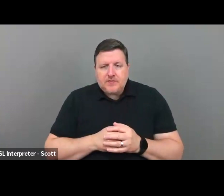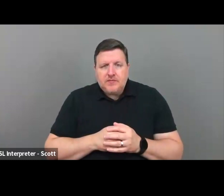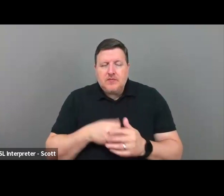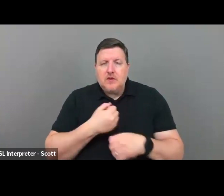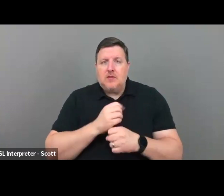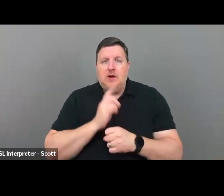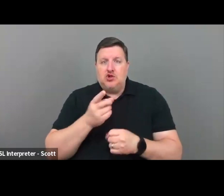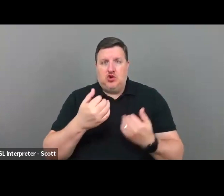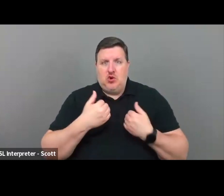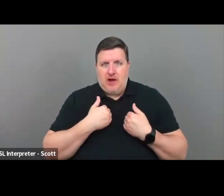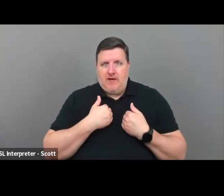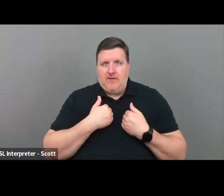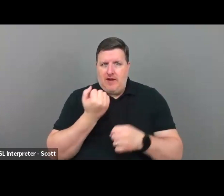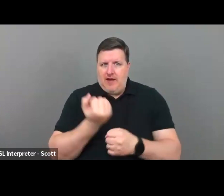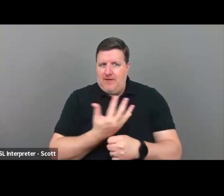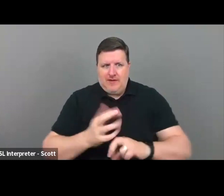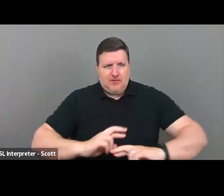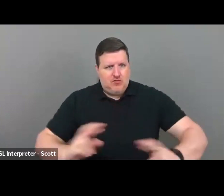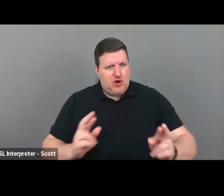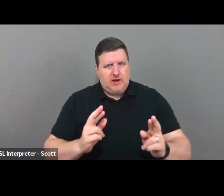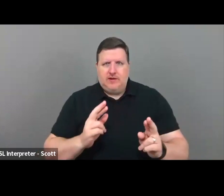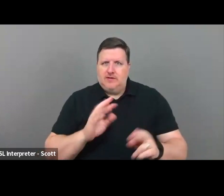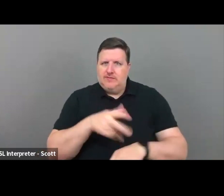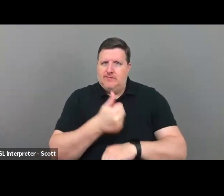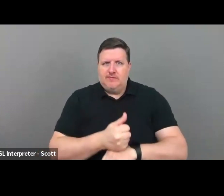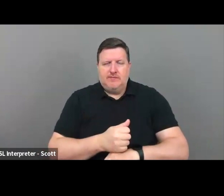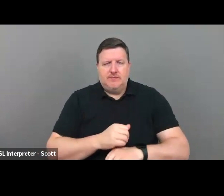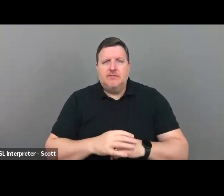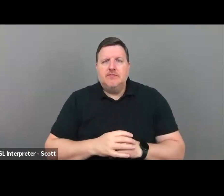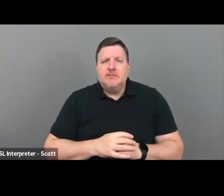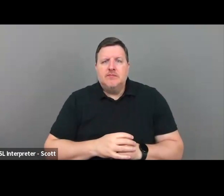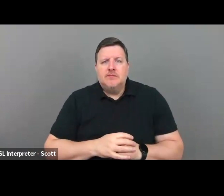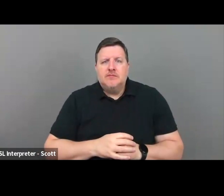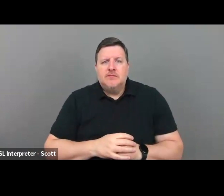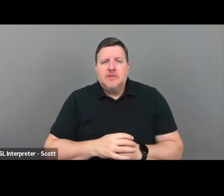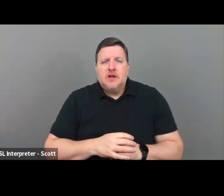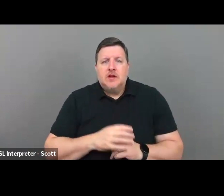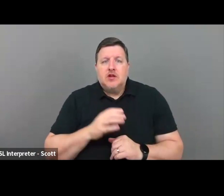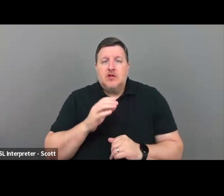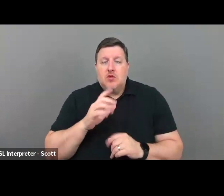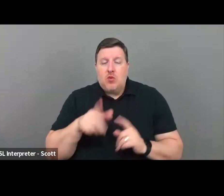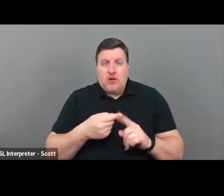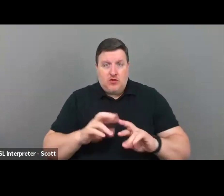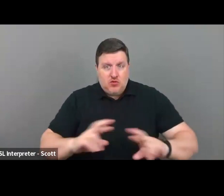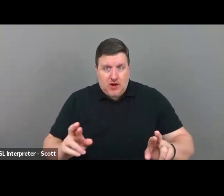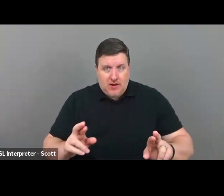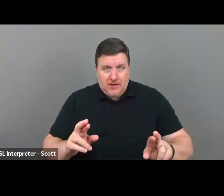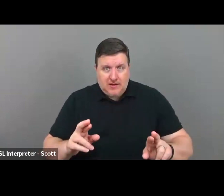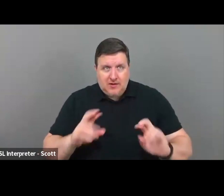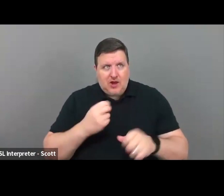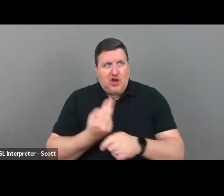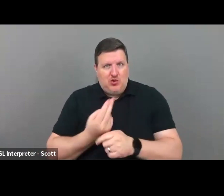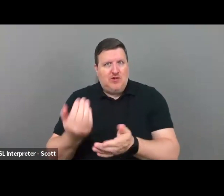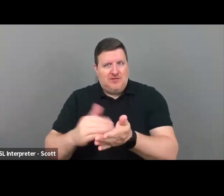making sure you have the pieces in place because those pieces, once they're in place, they're reusable.